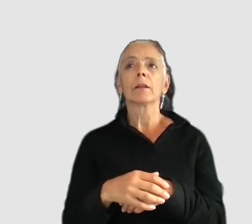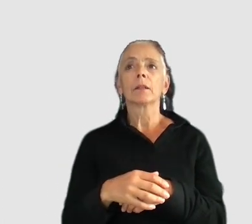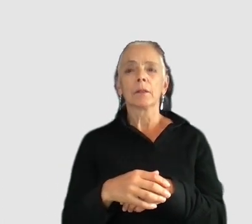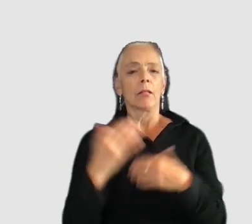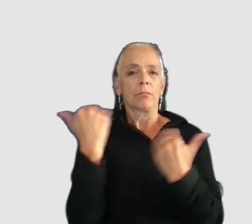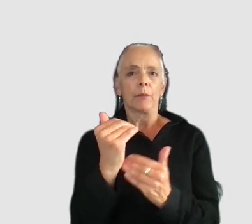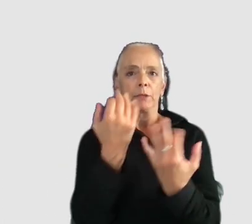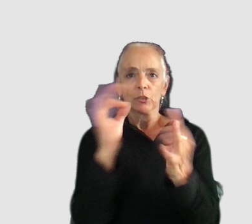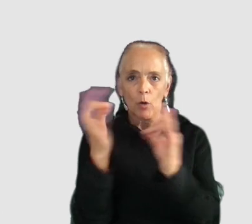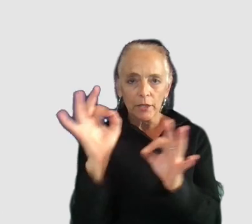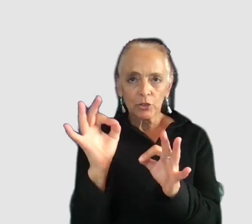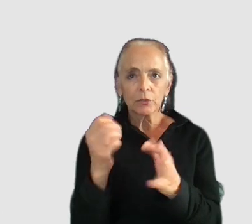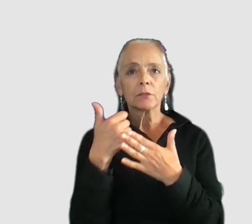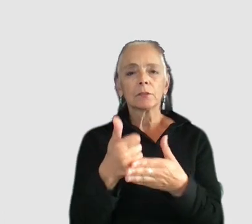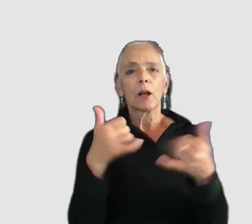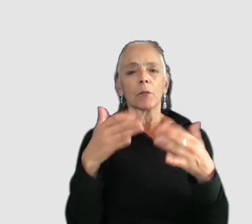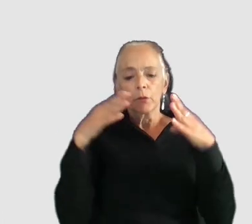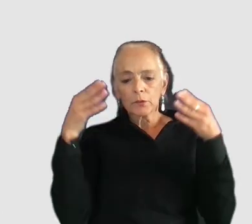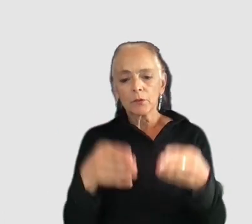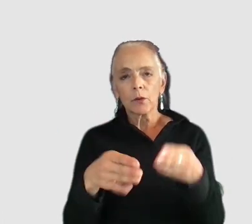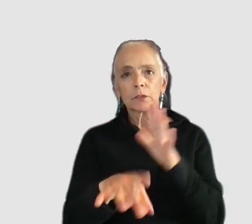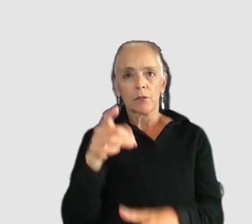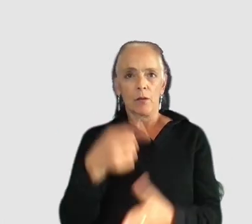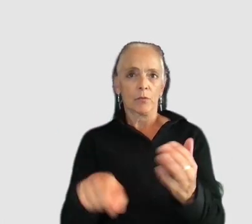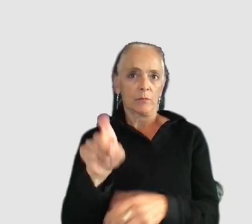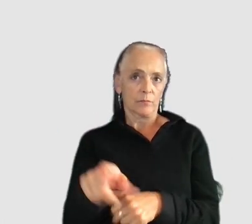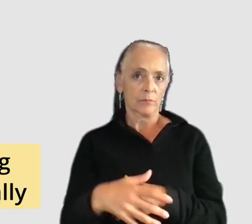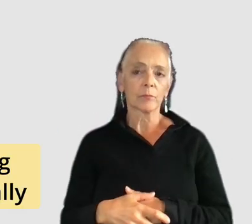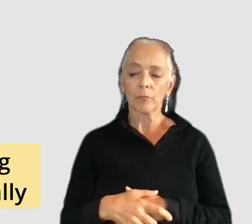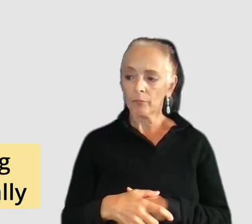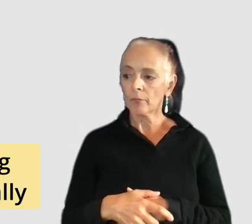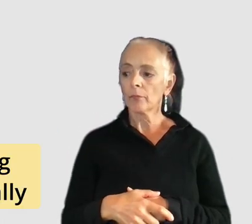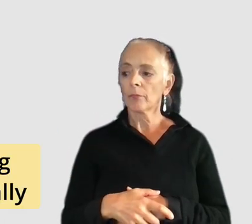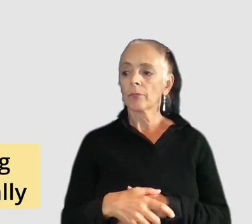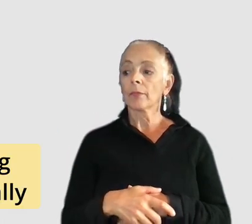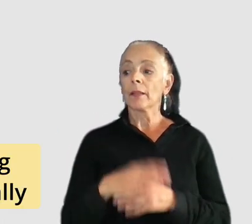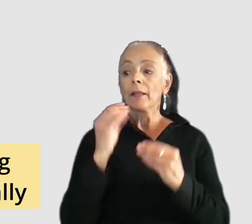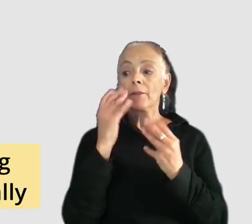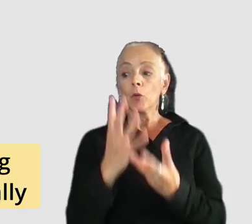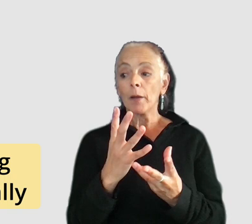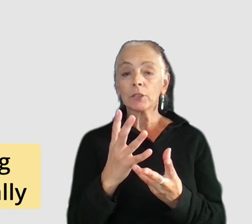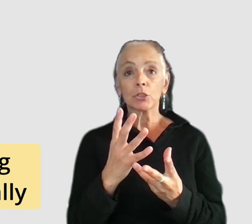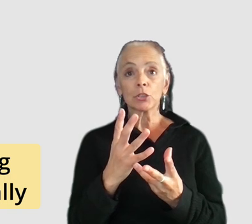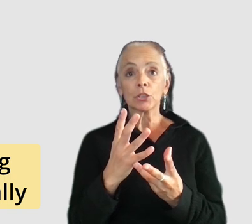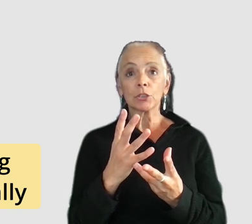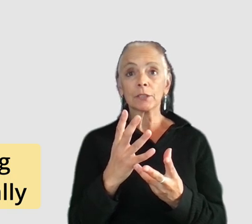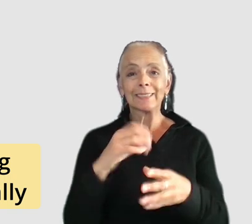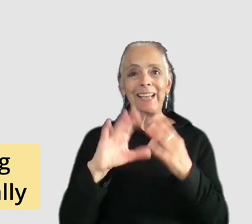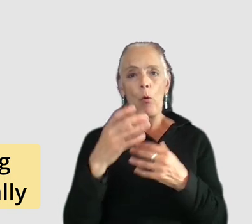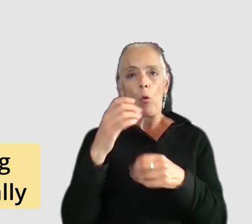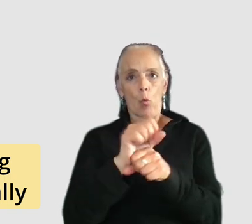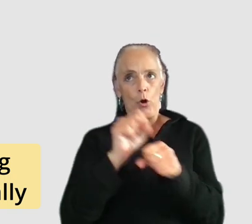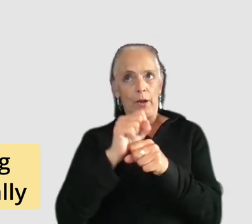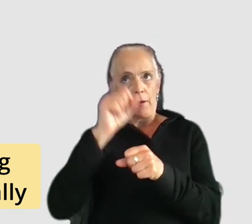distractions and help players focus and find what they're looking for. Information that we learn is held in our working memory where